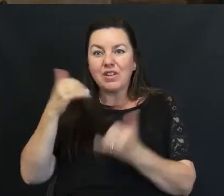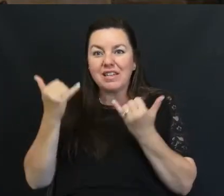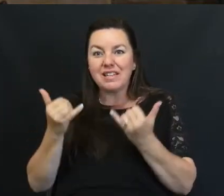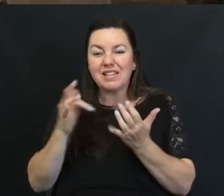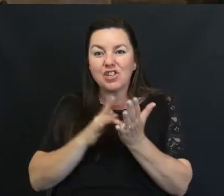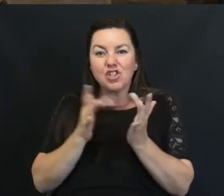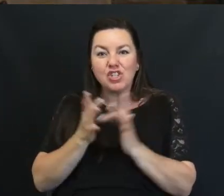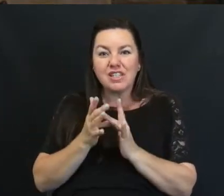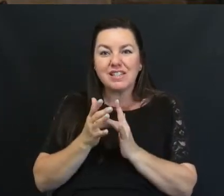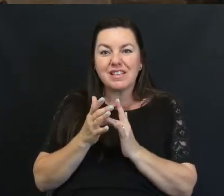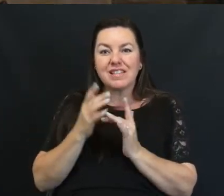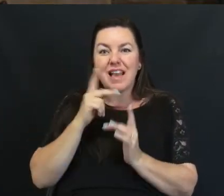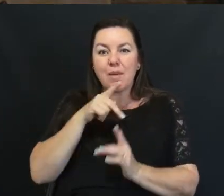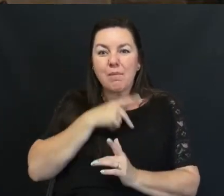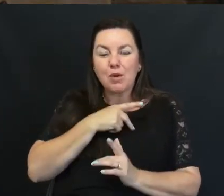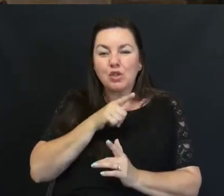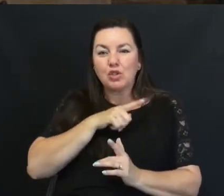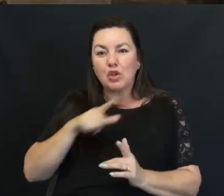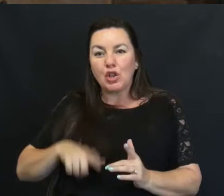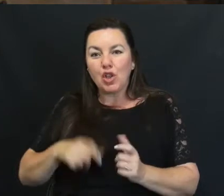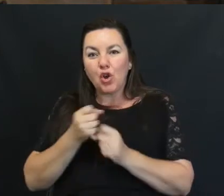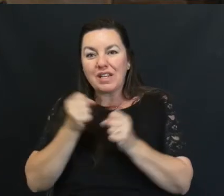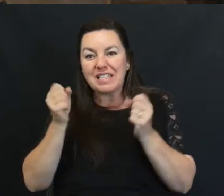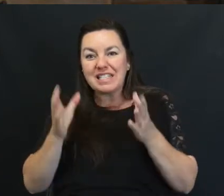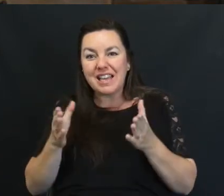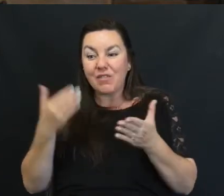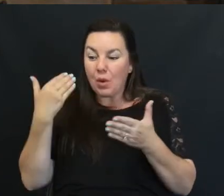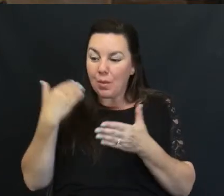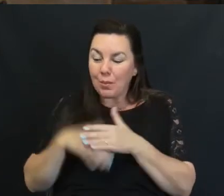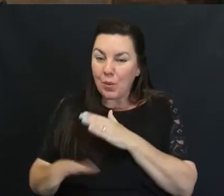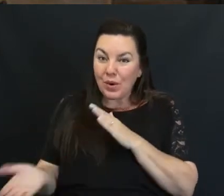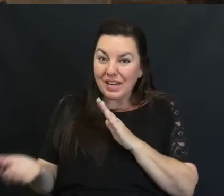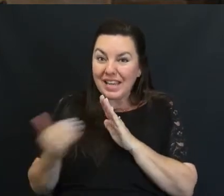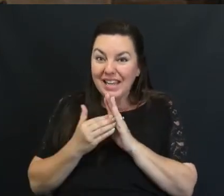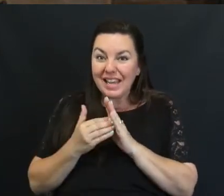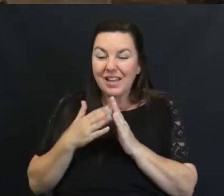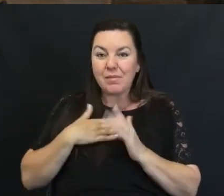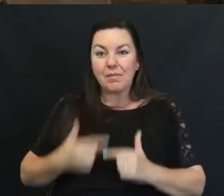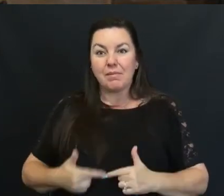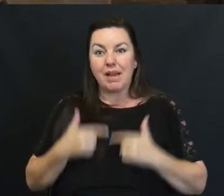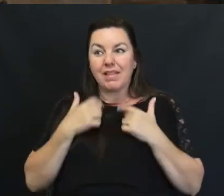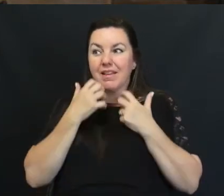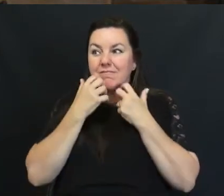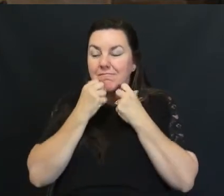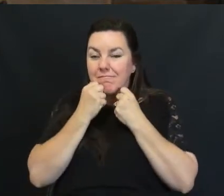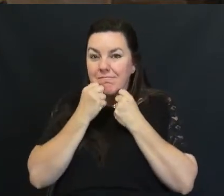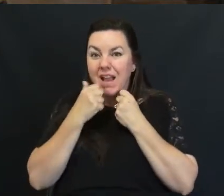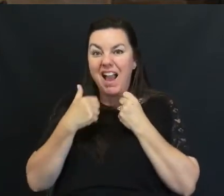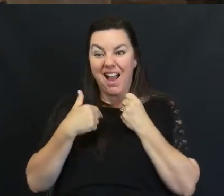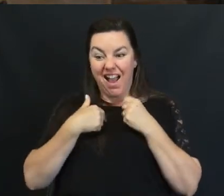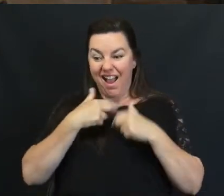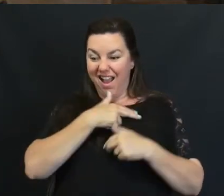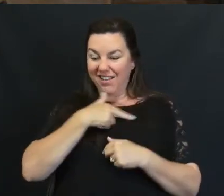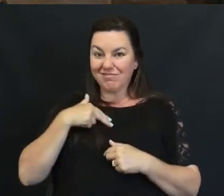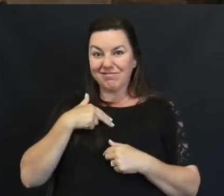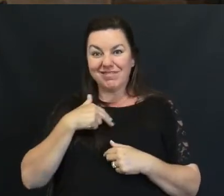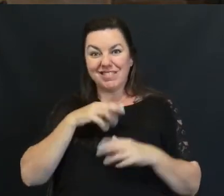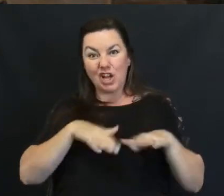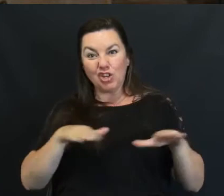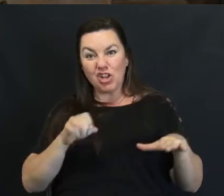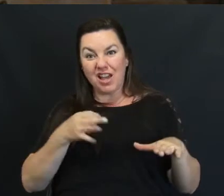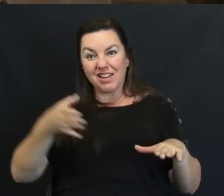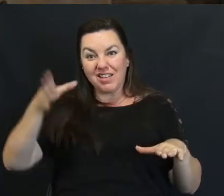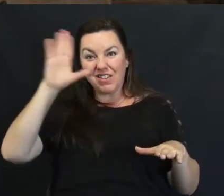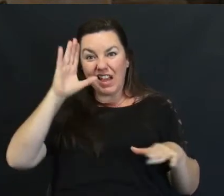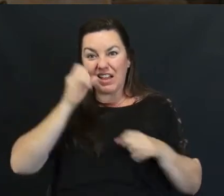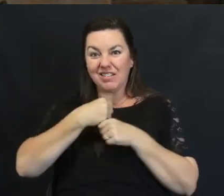and savior I was born again My life Had meaning I was a child Of God Created in his